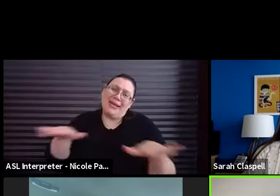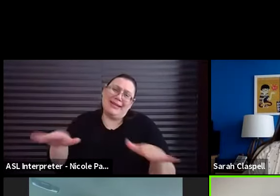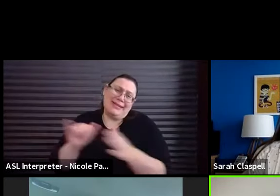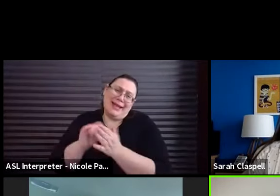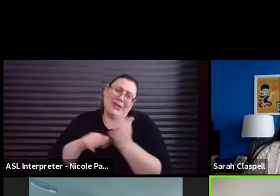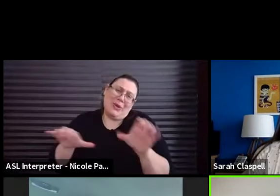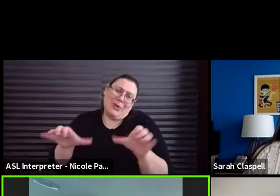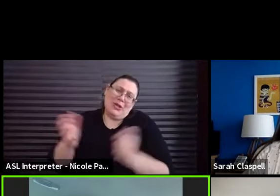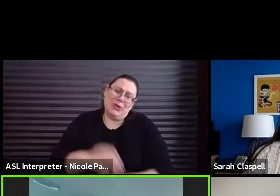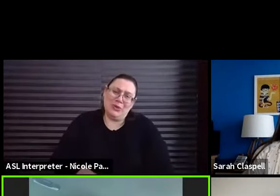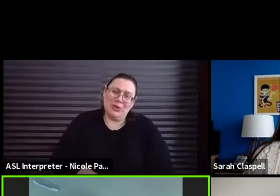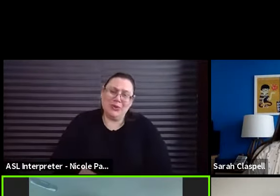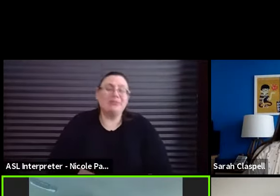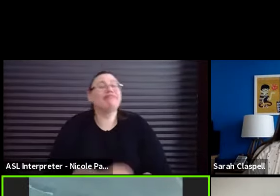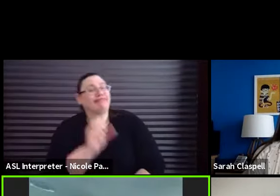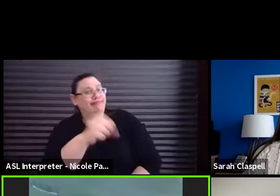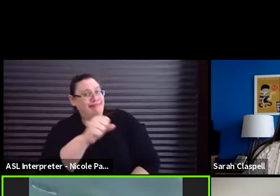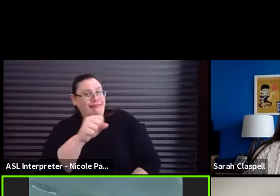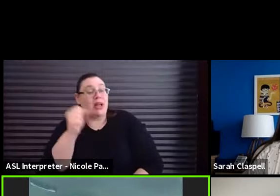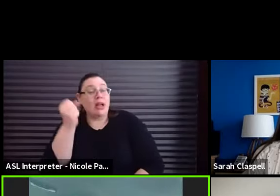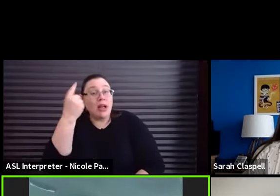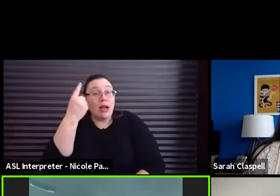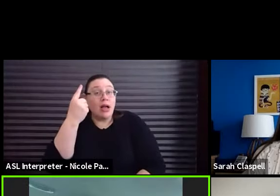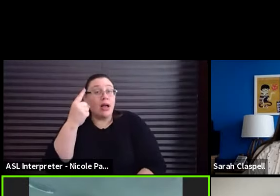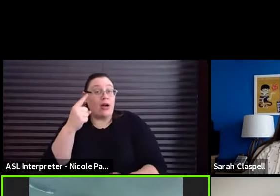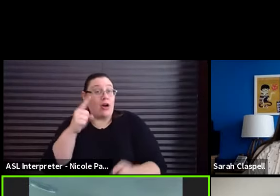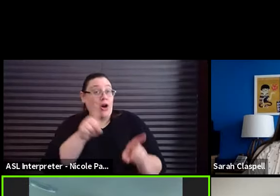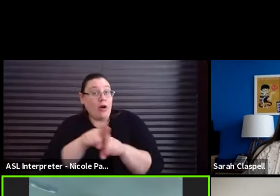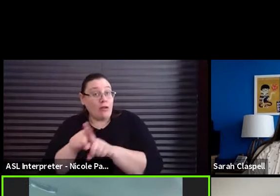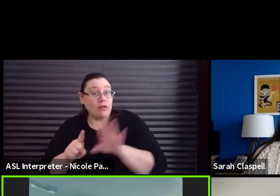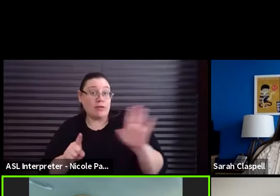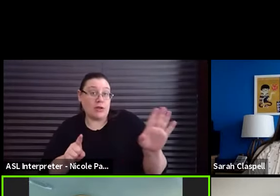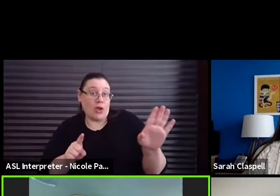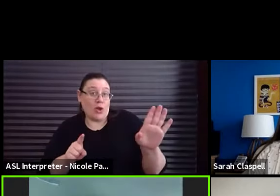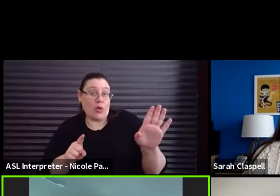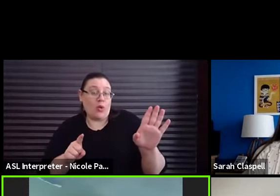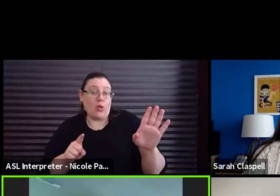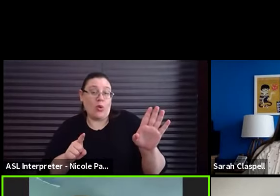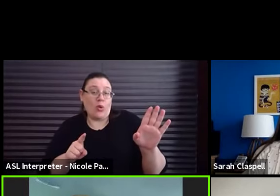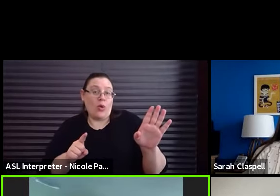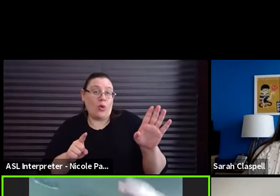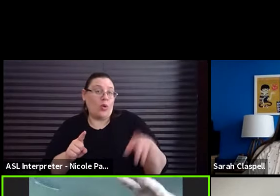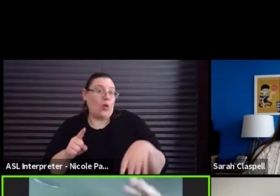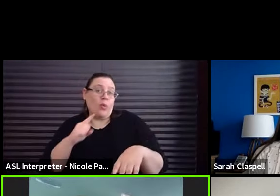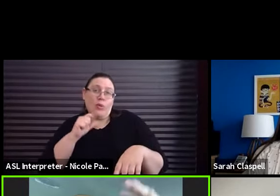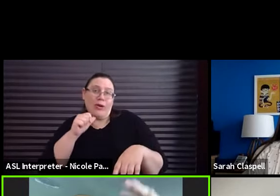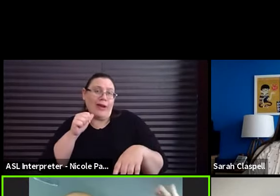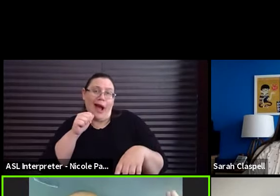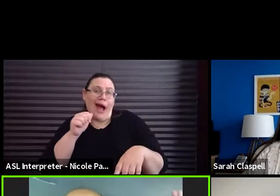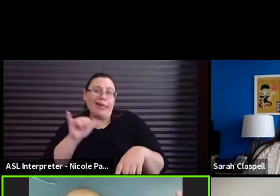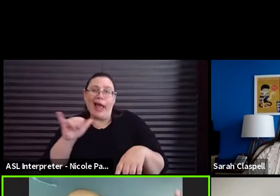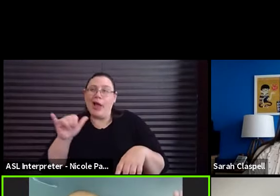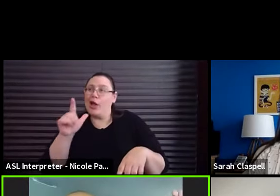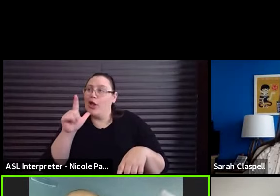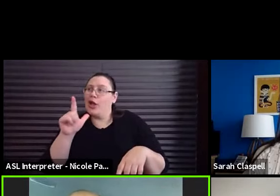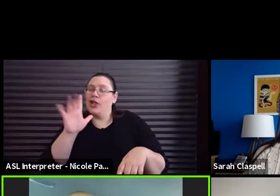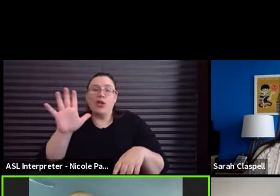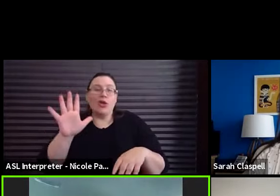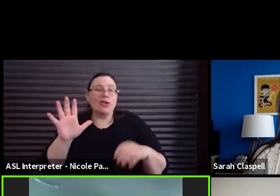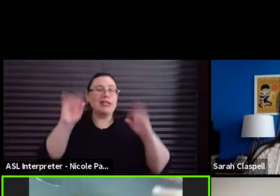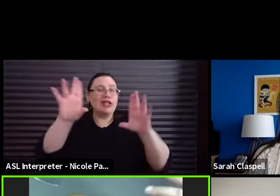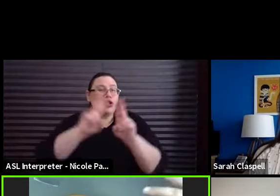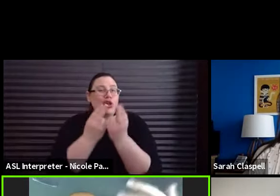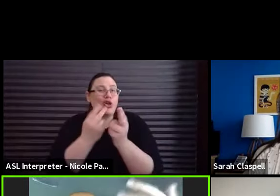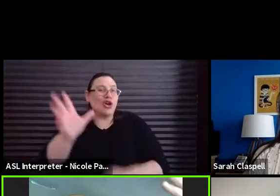We do. But also, you know, we're not like your grandpa's teacher union. We're